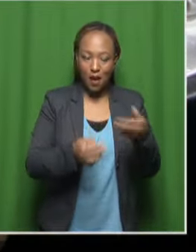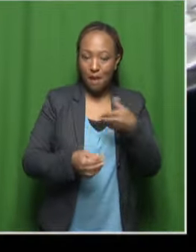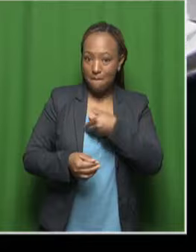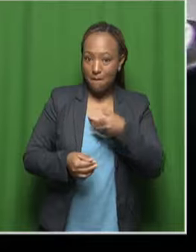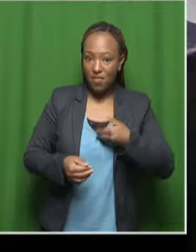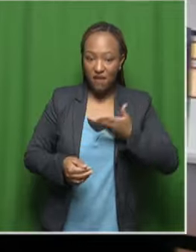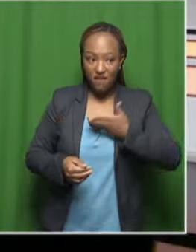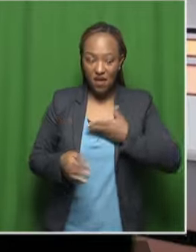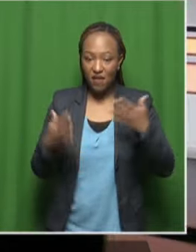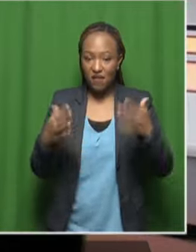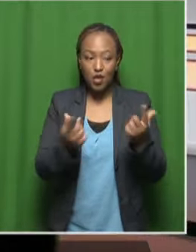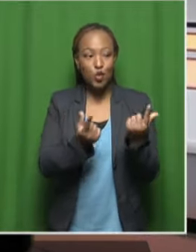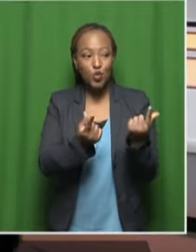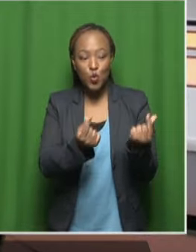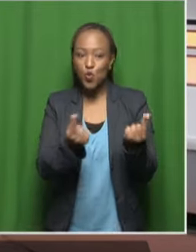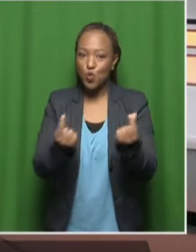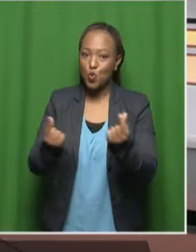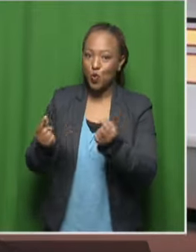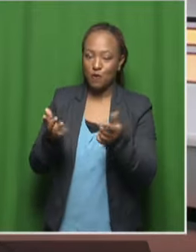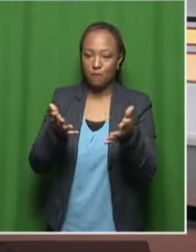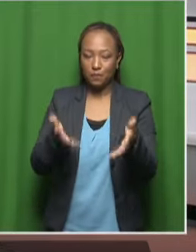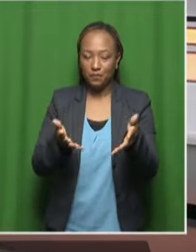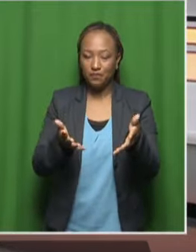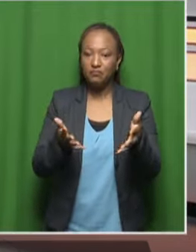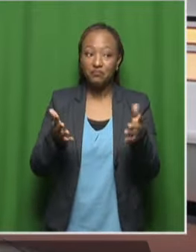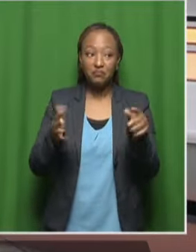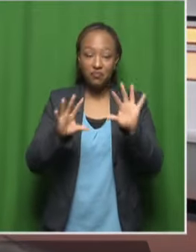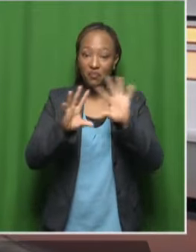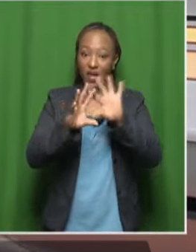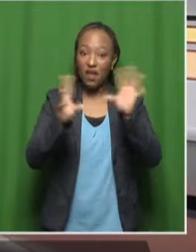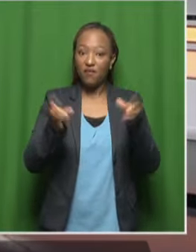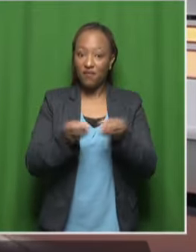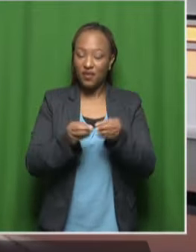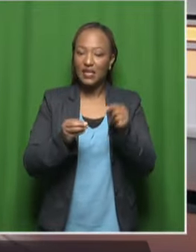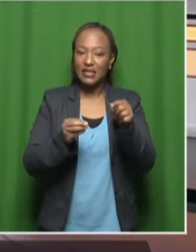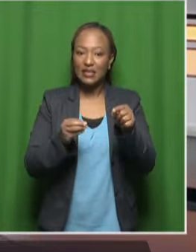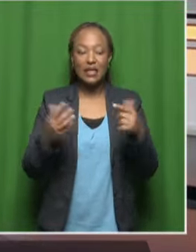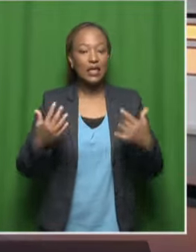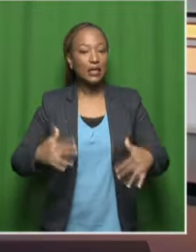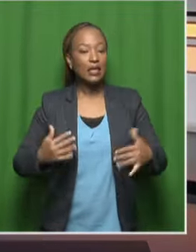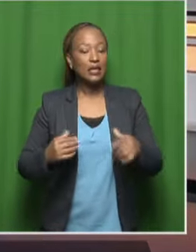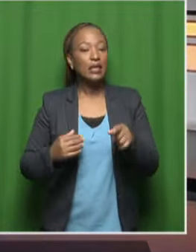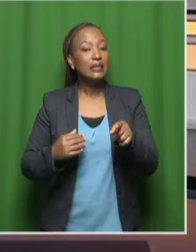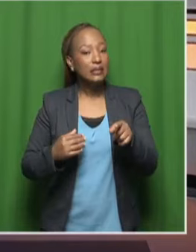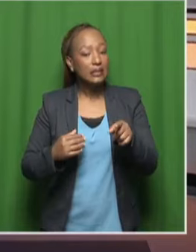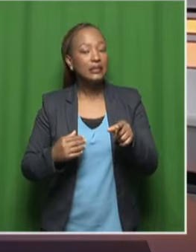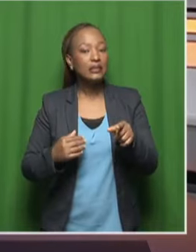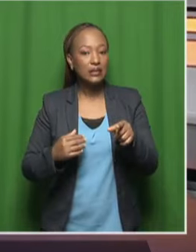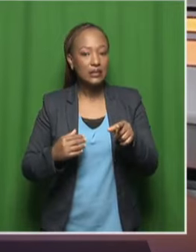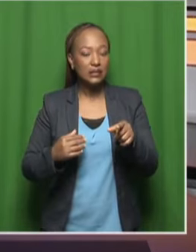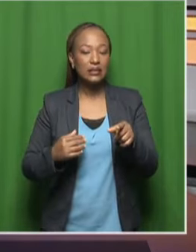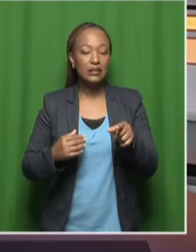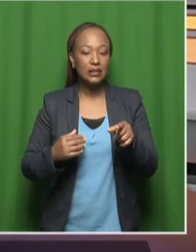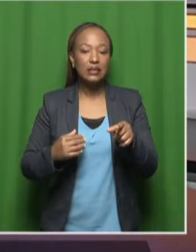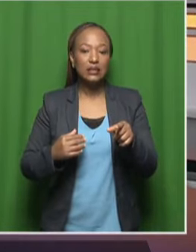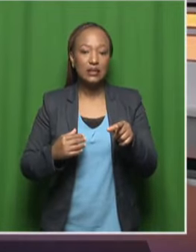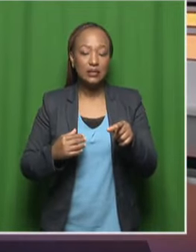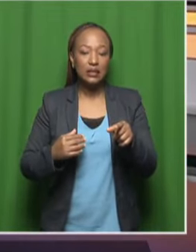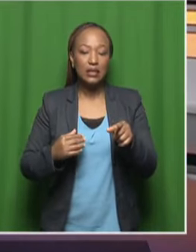other. And the fact that all this is at the end, you know, the couple